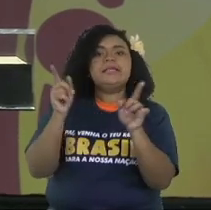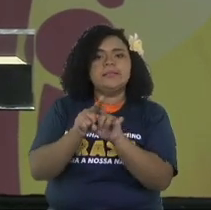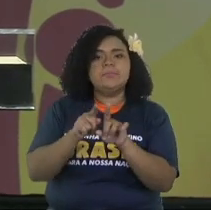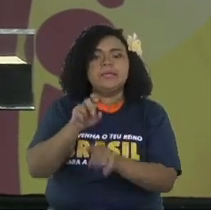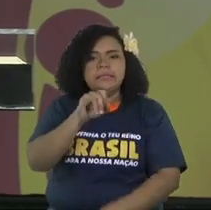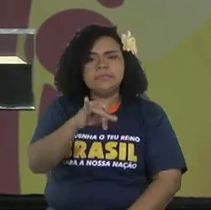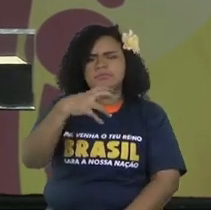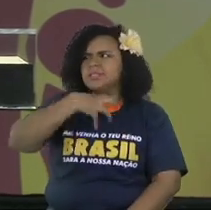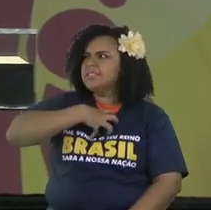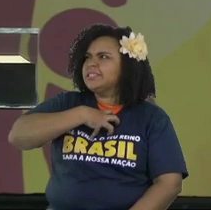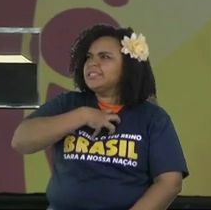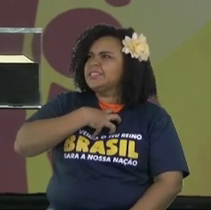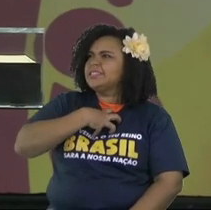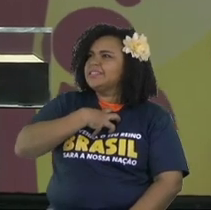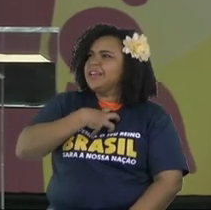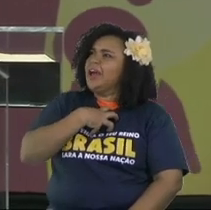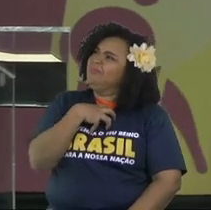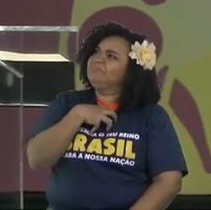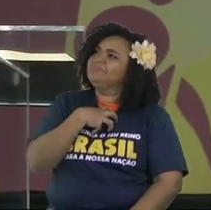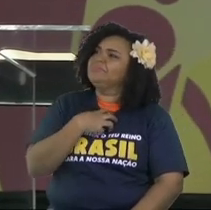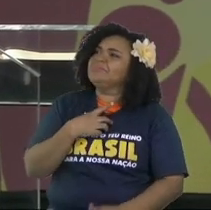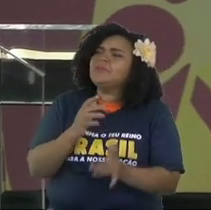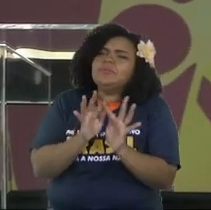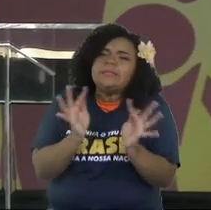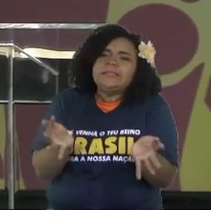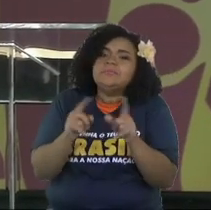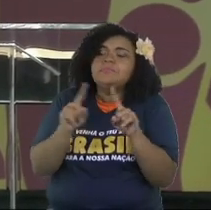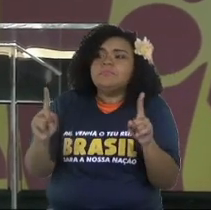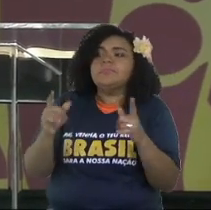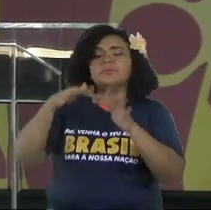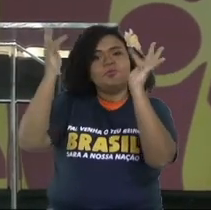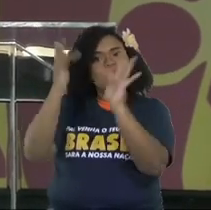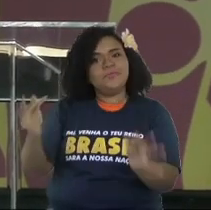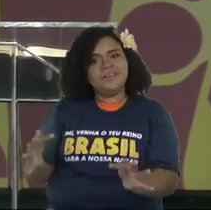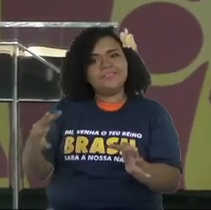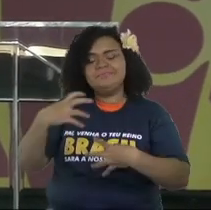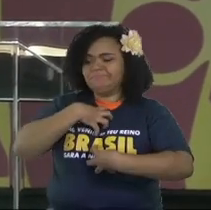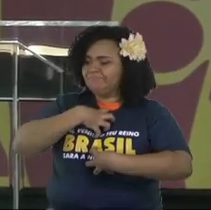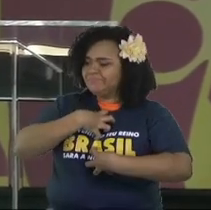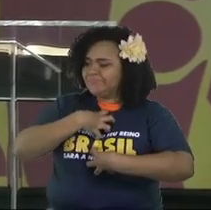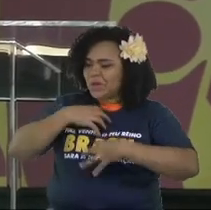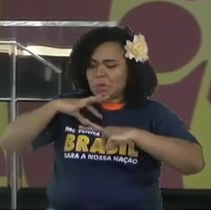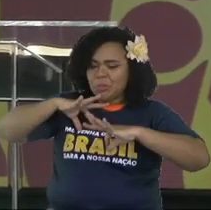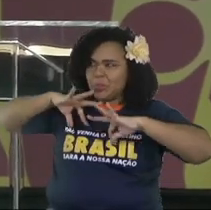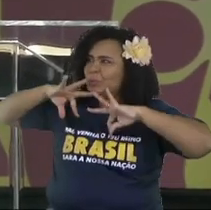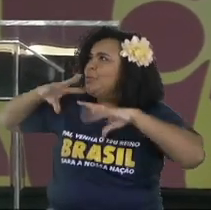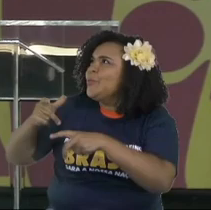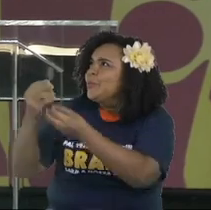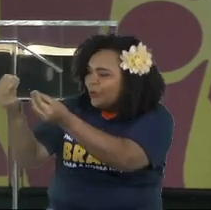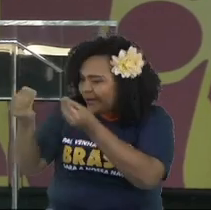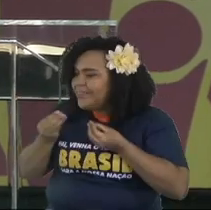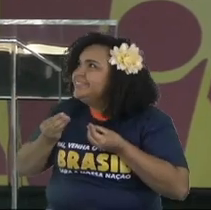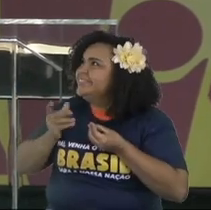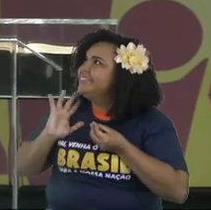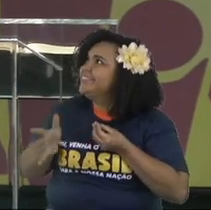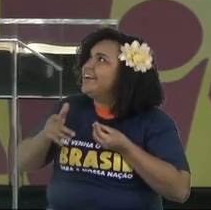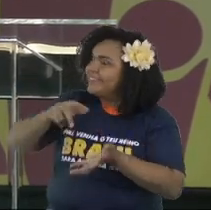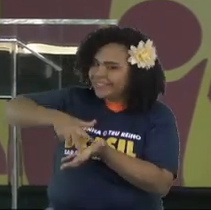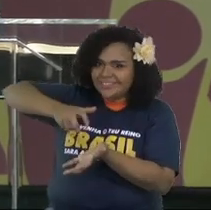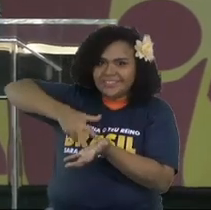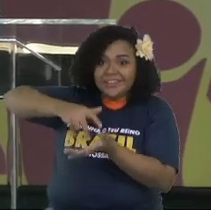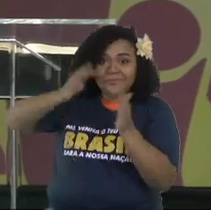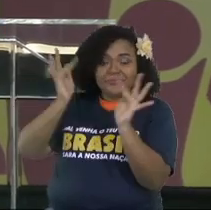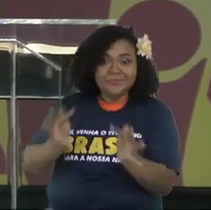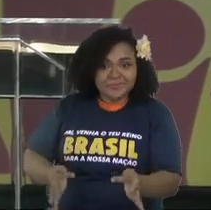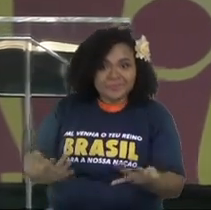richness is being satisfied with what you have. God wants you to be